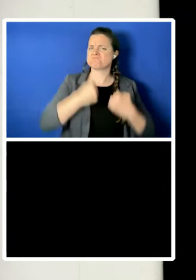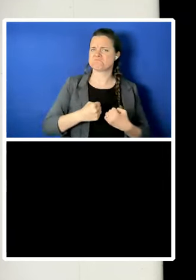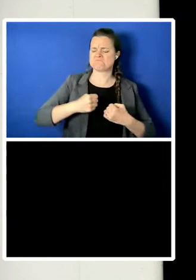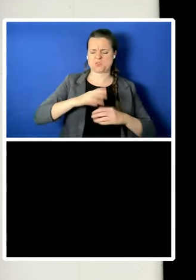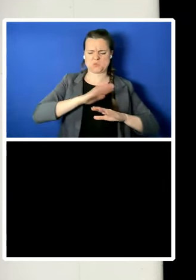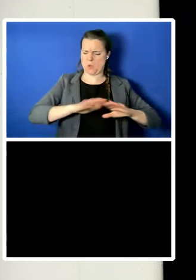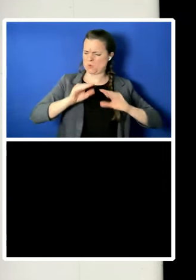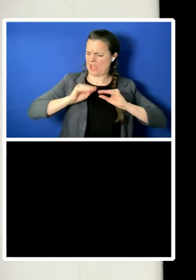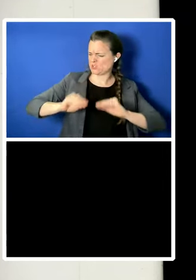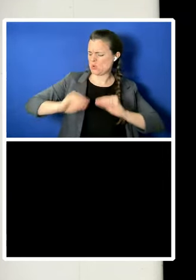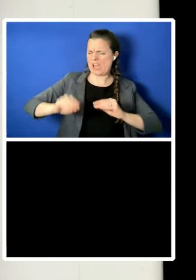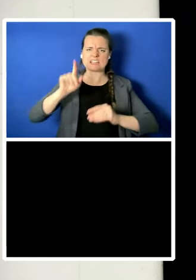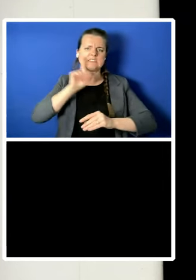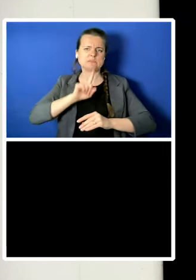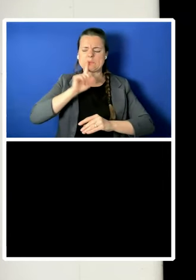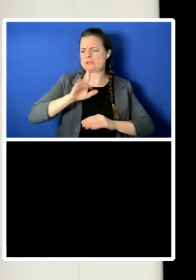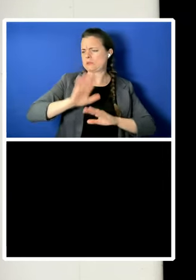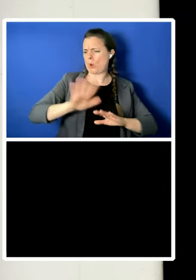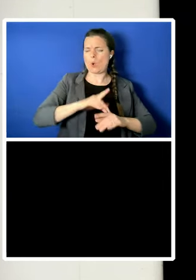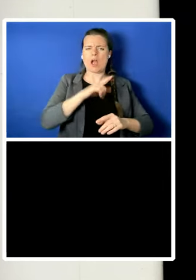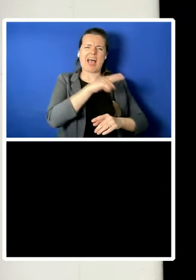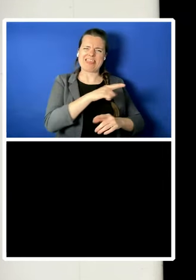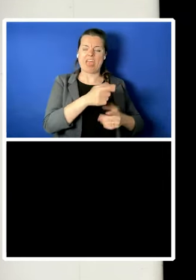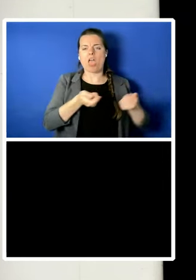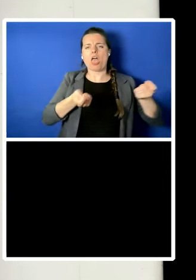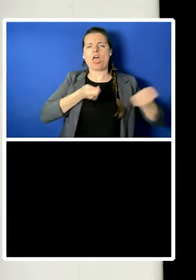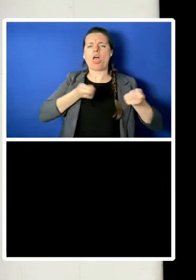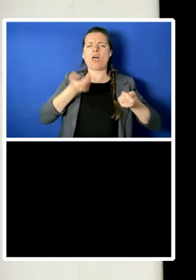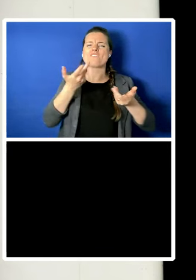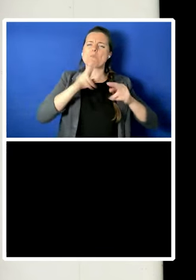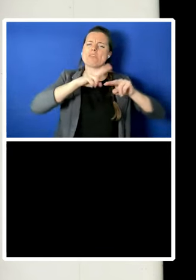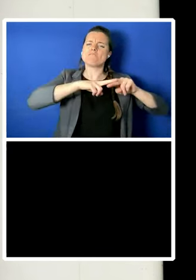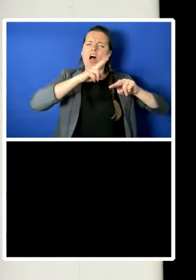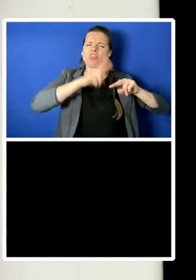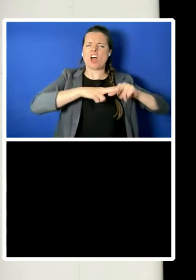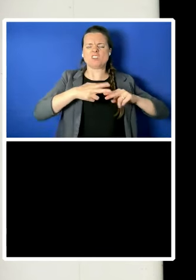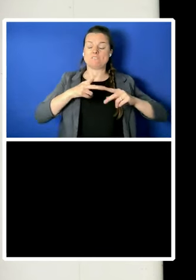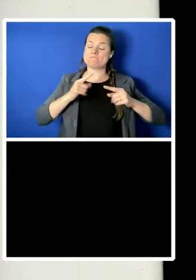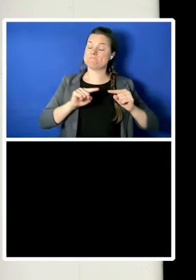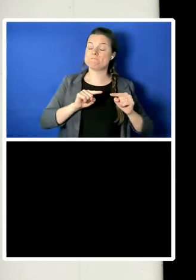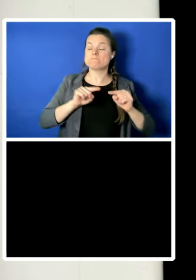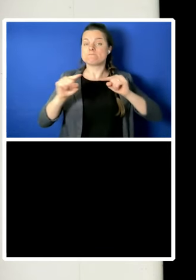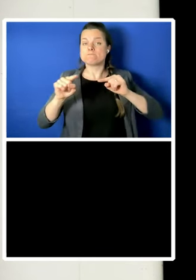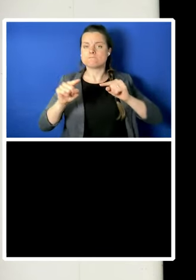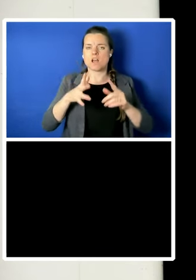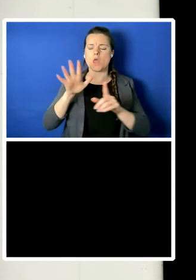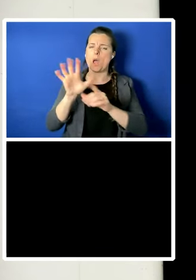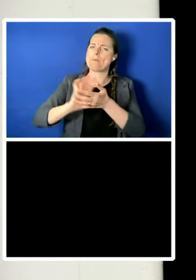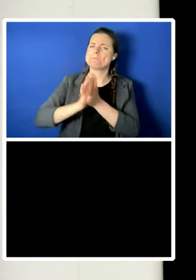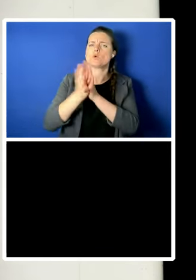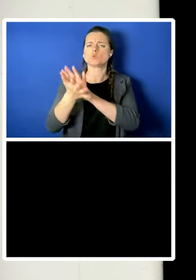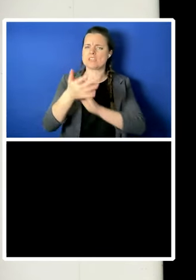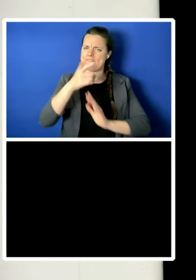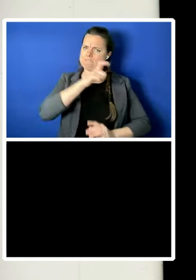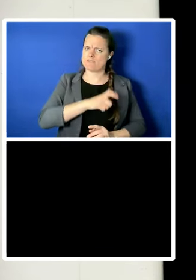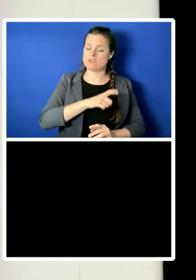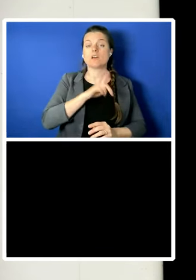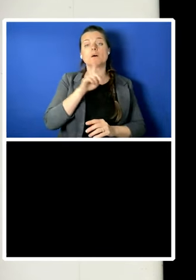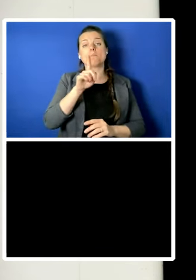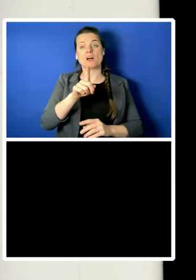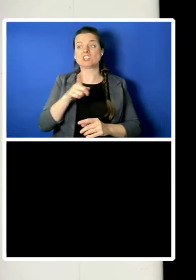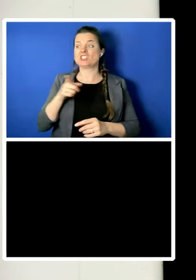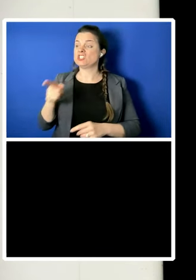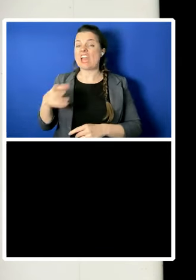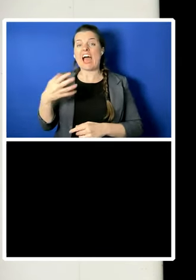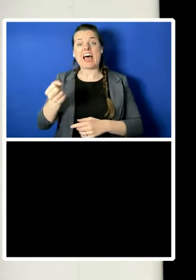abusive father. Wollstonecraft had exactly the same access to legal rights as a saucepan